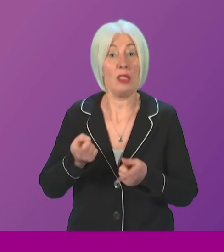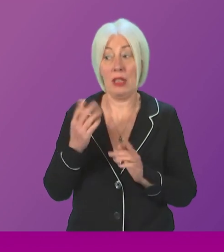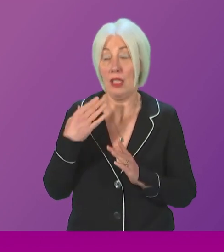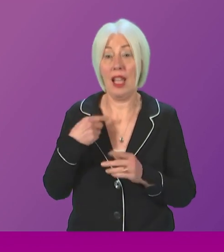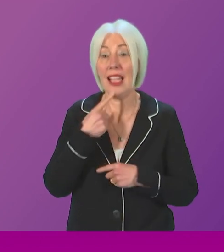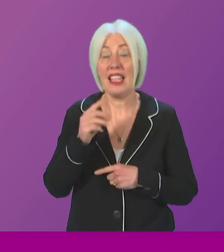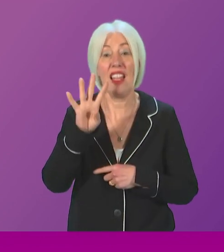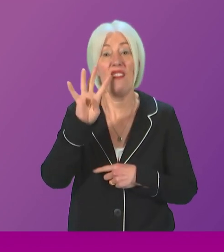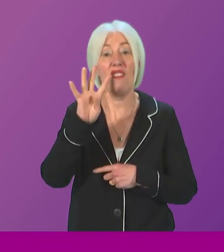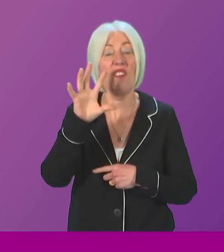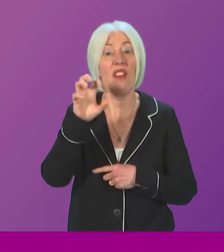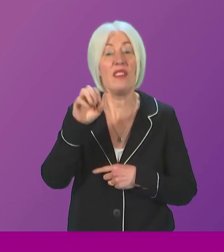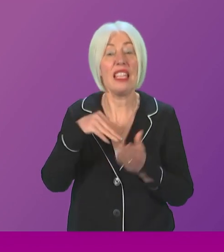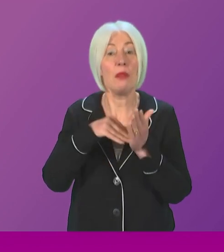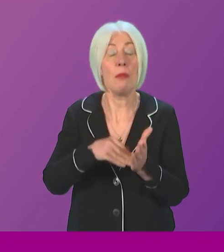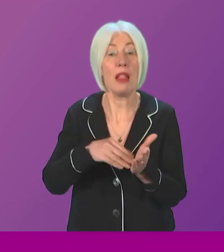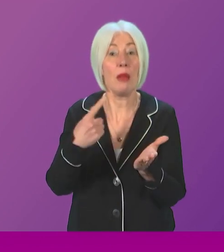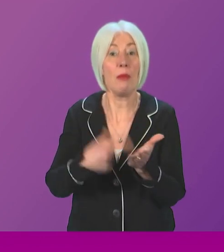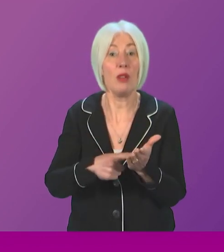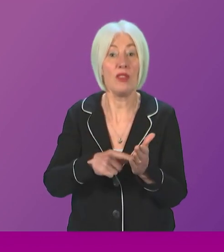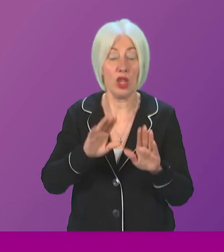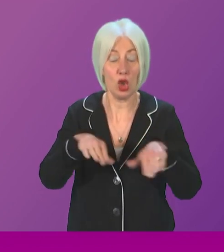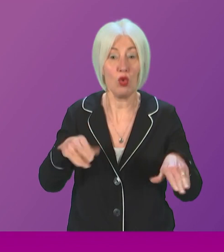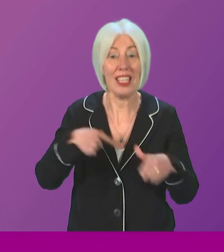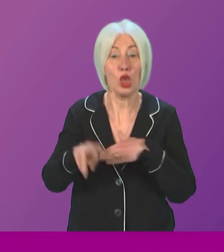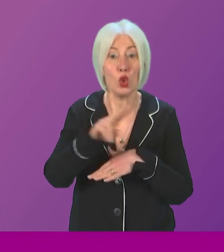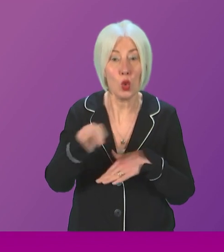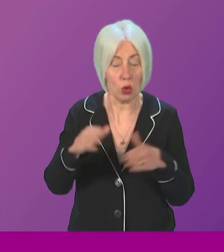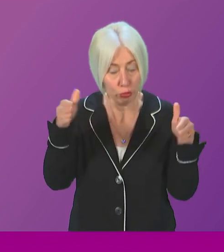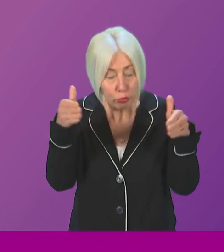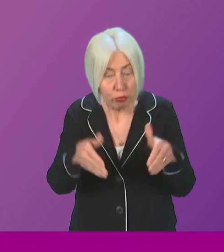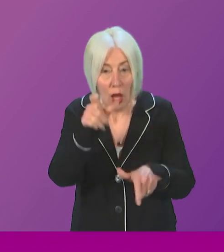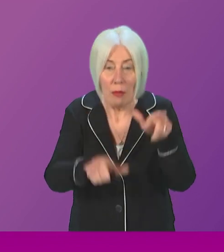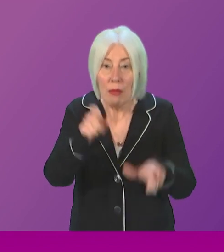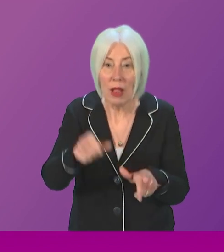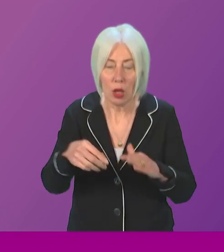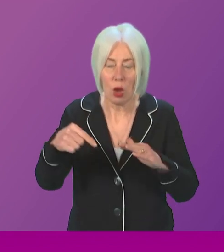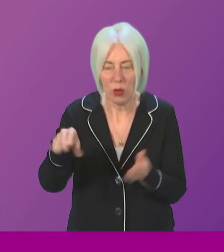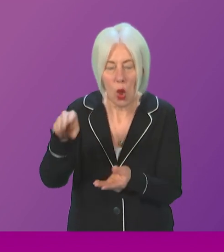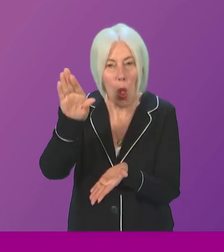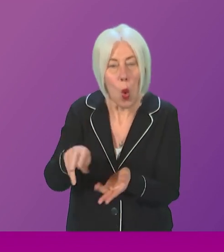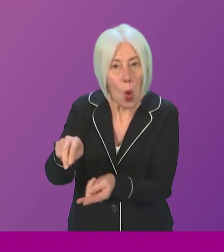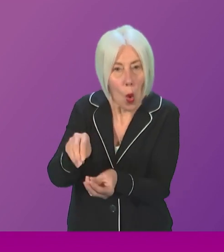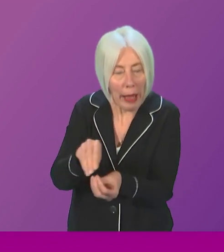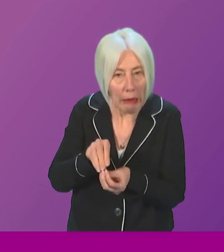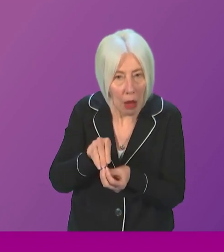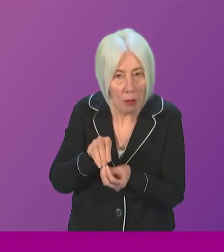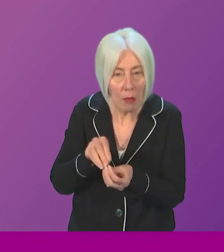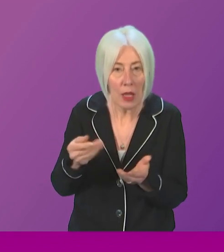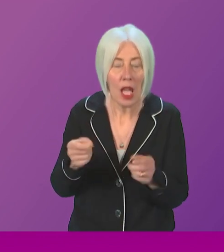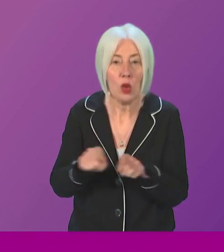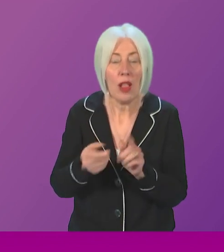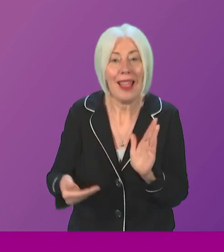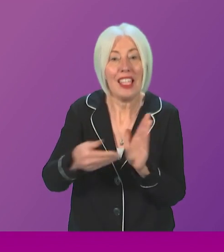£15 million for school-aged childcare, targeted towards the lowest-income households. £25 million, additional £25